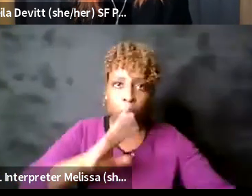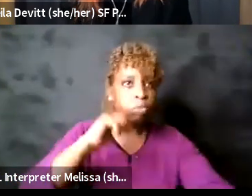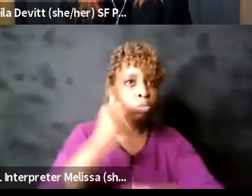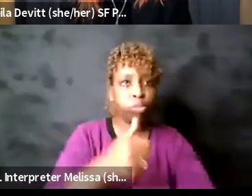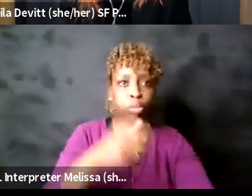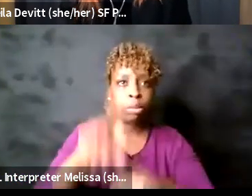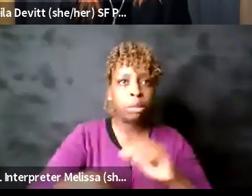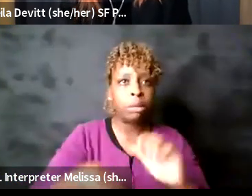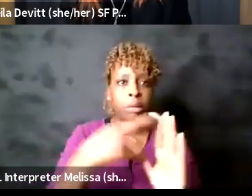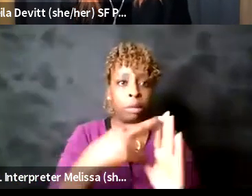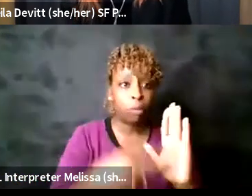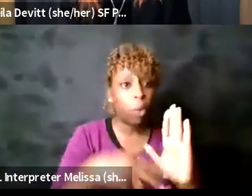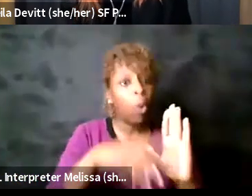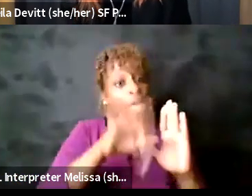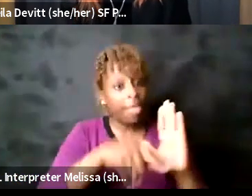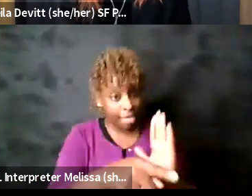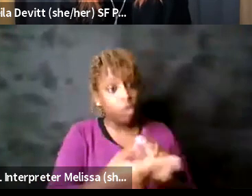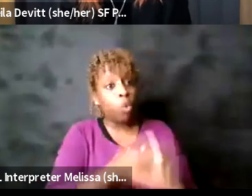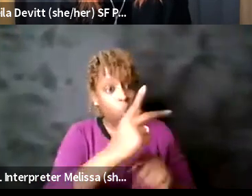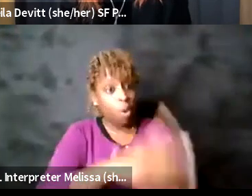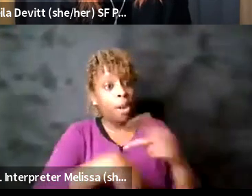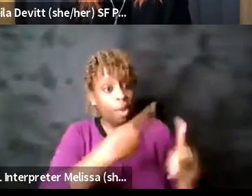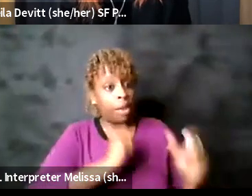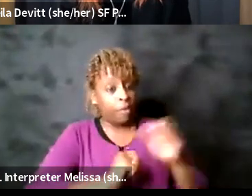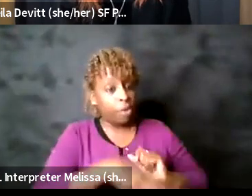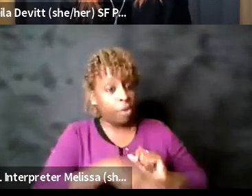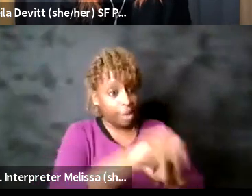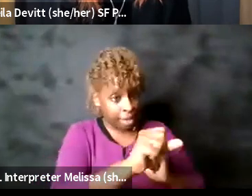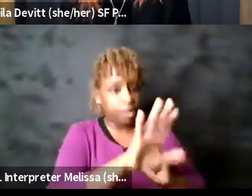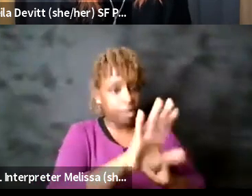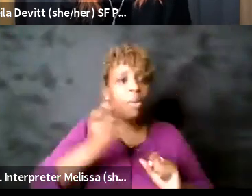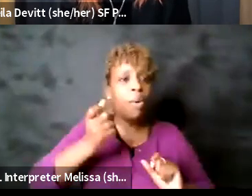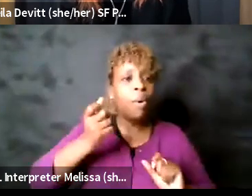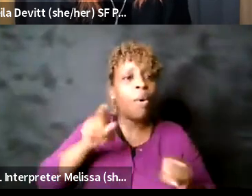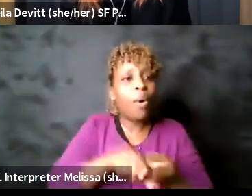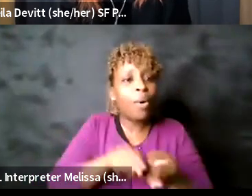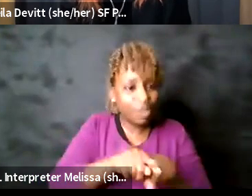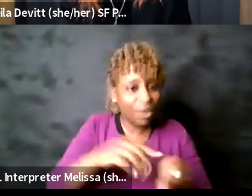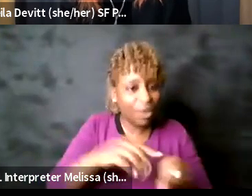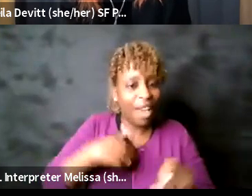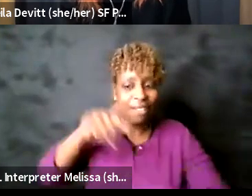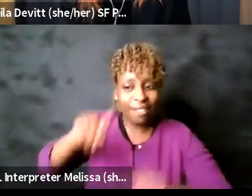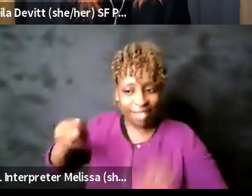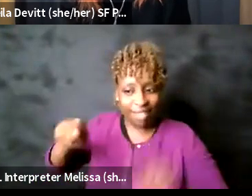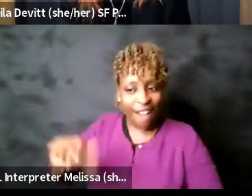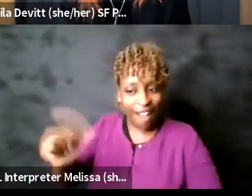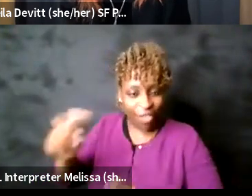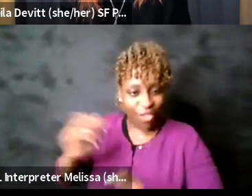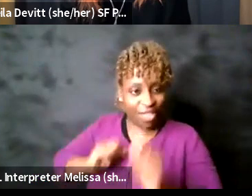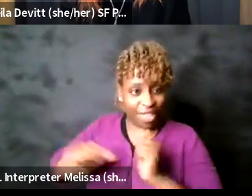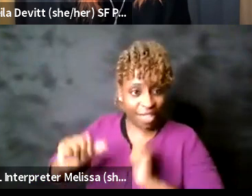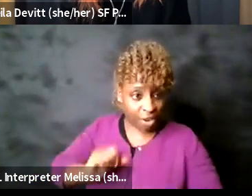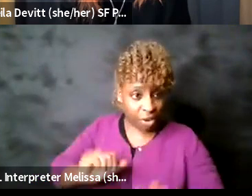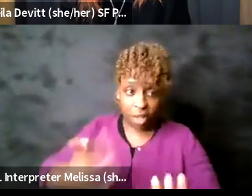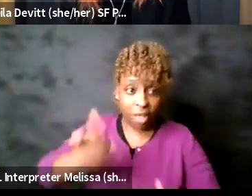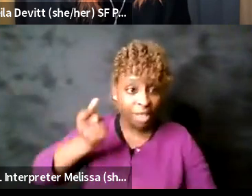types of theater as well um as somebody who is not wealthy and did not grow up wealthy and did not grow up getting to go